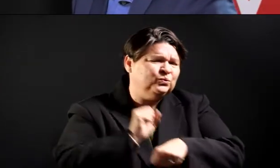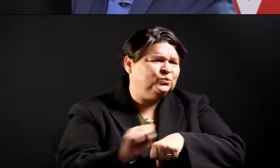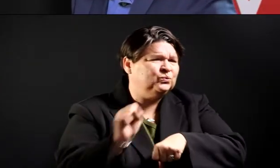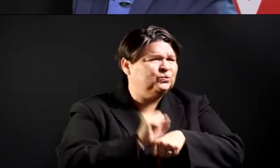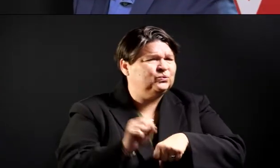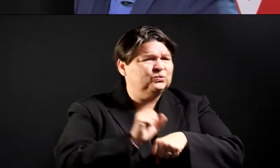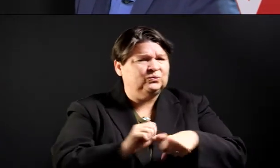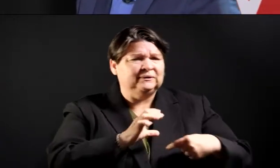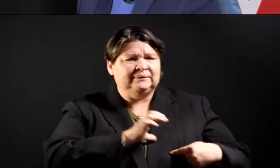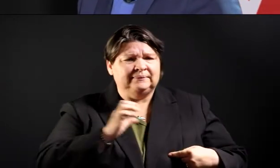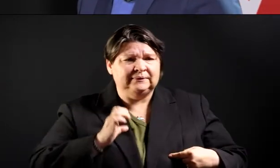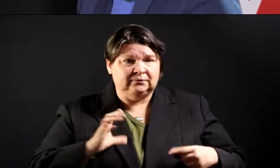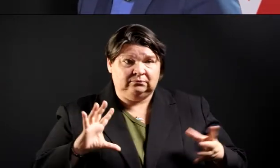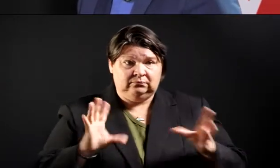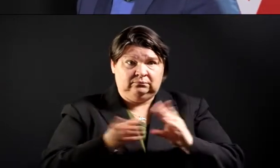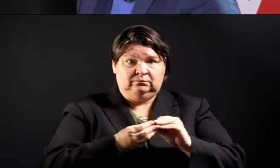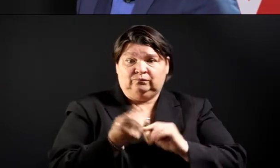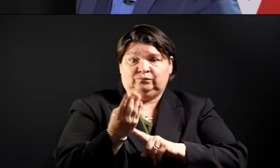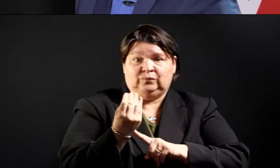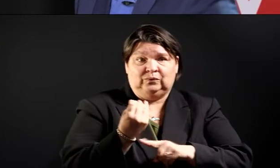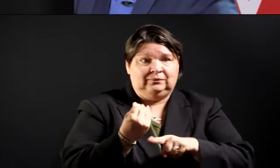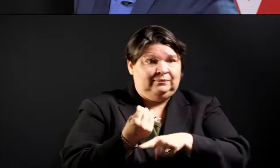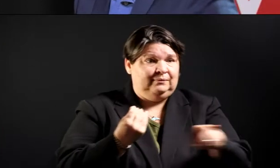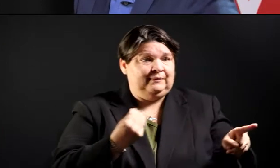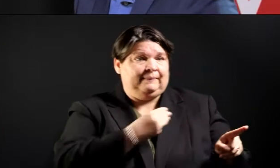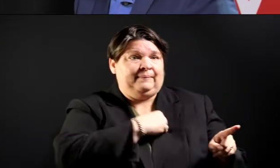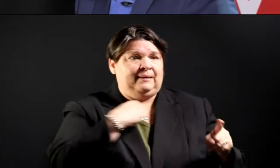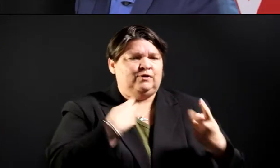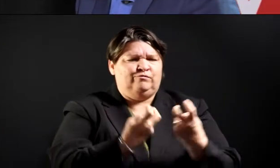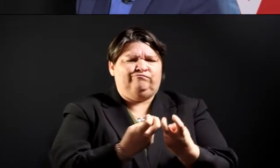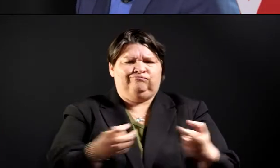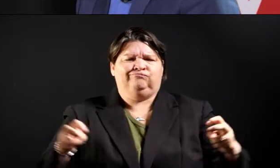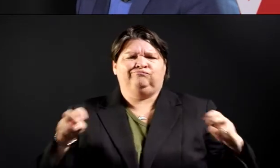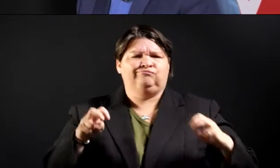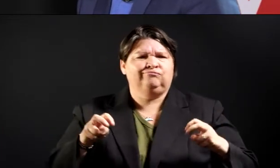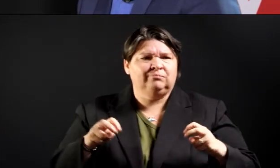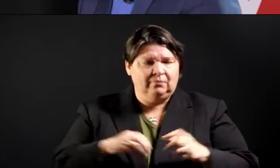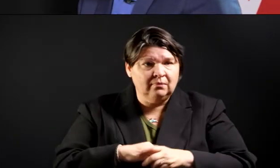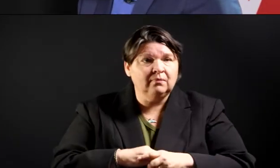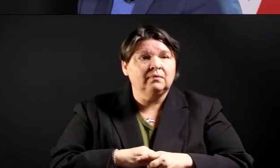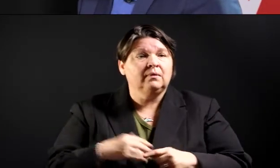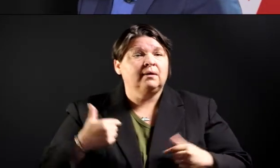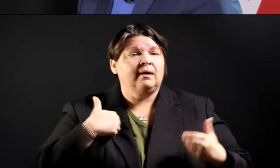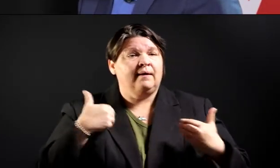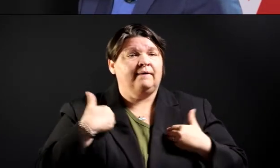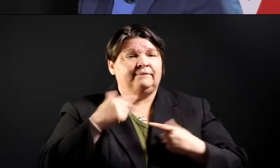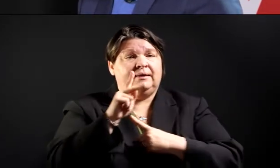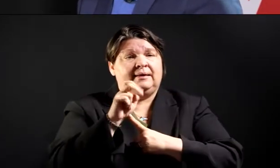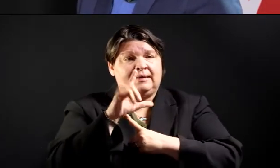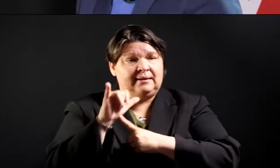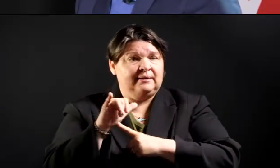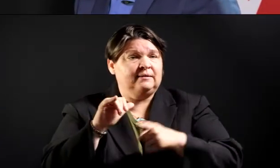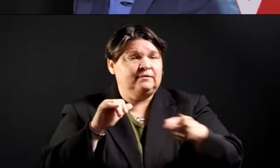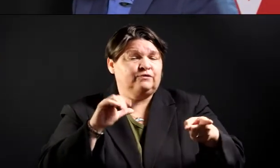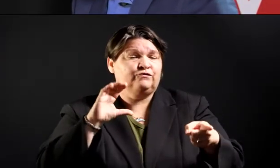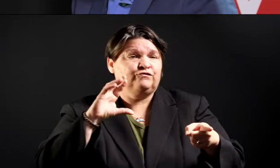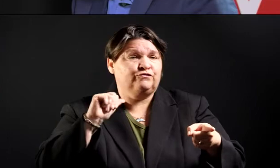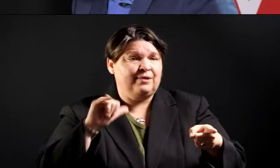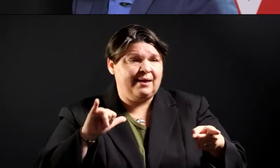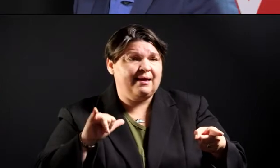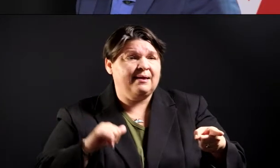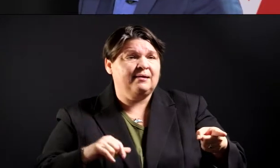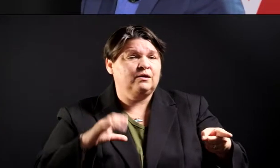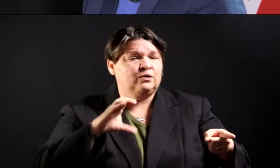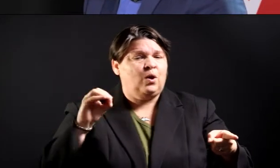diverse members, including myself and Kelly Allen Gray as co-chairs. We also have with us four educators,